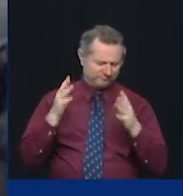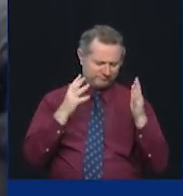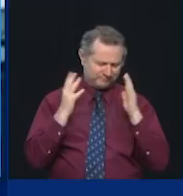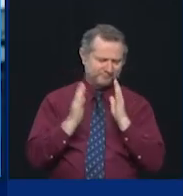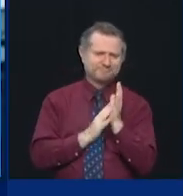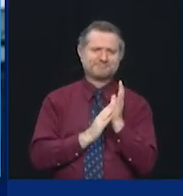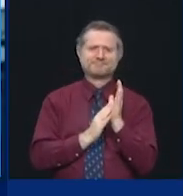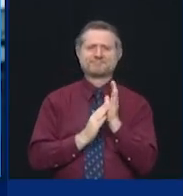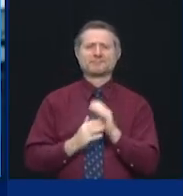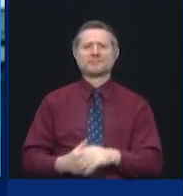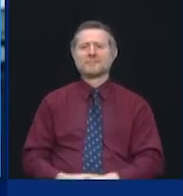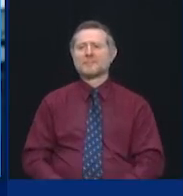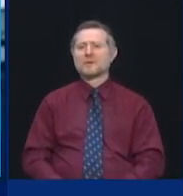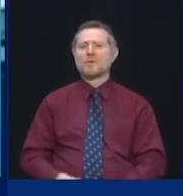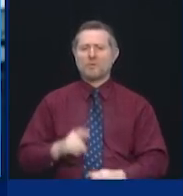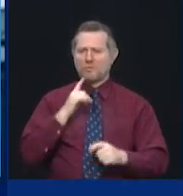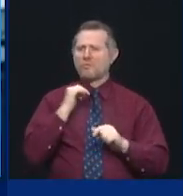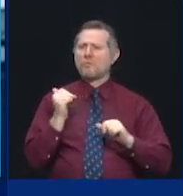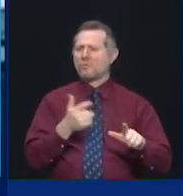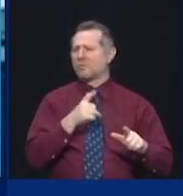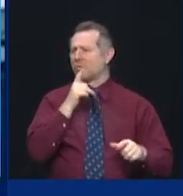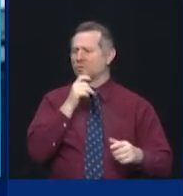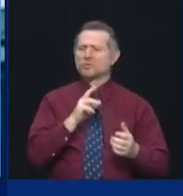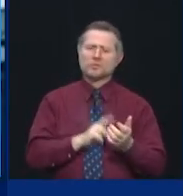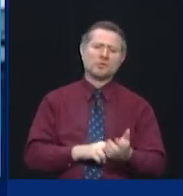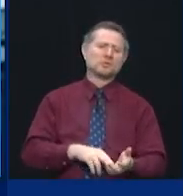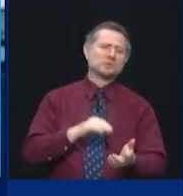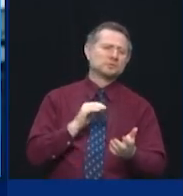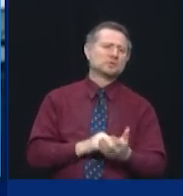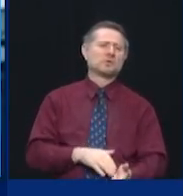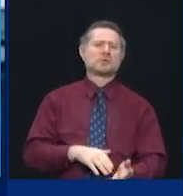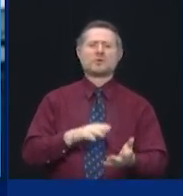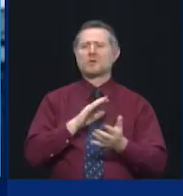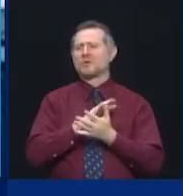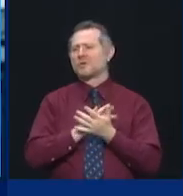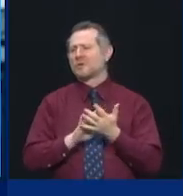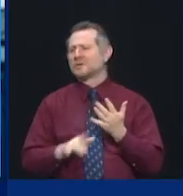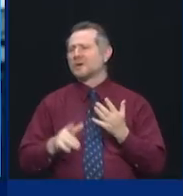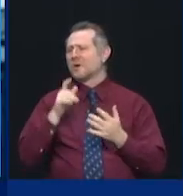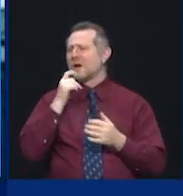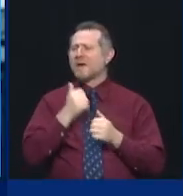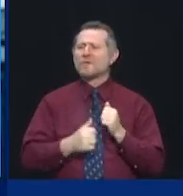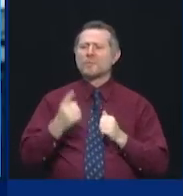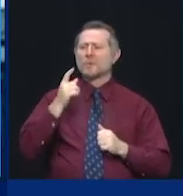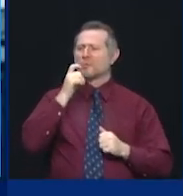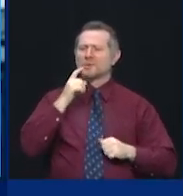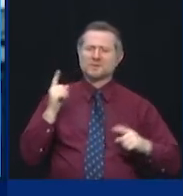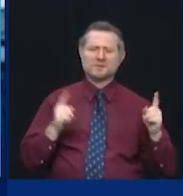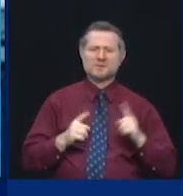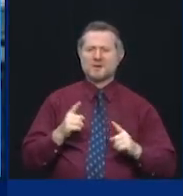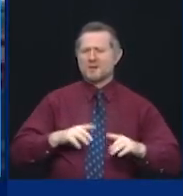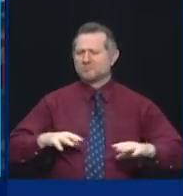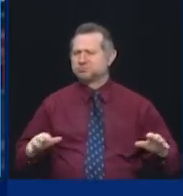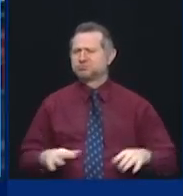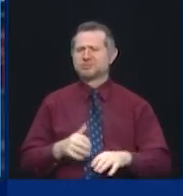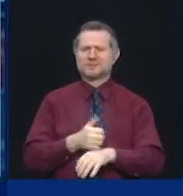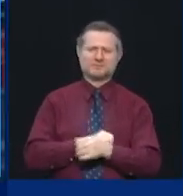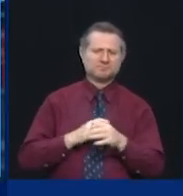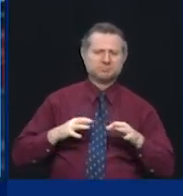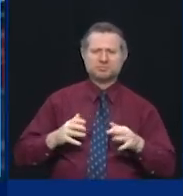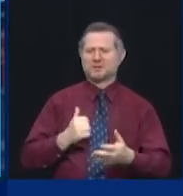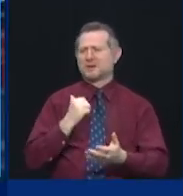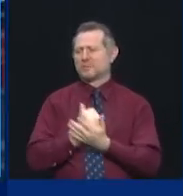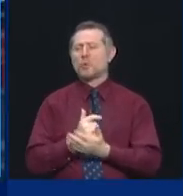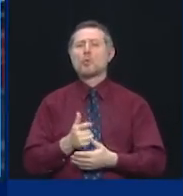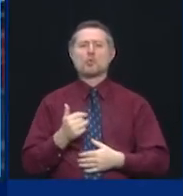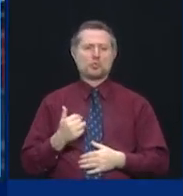To all the people, the nurses, the doctors, everyone who really stepped up and delivered for us.